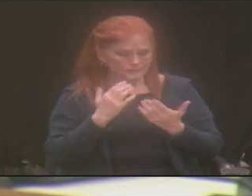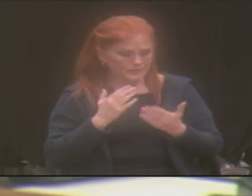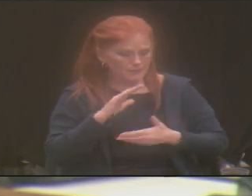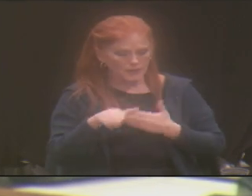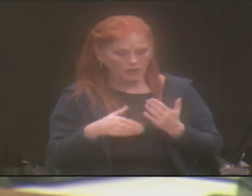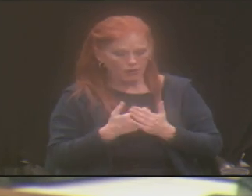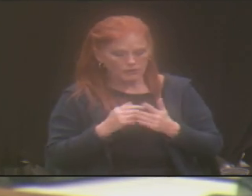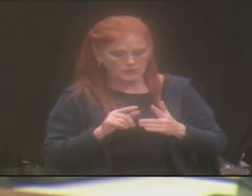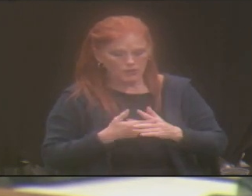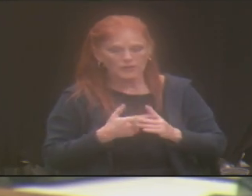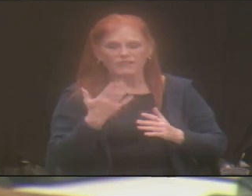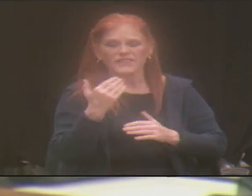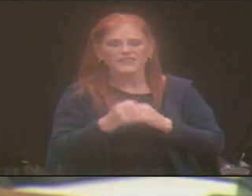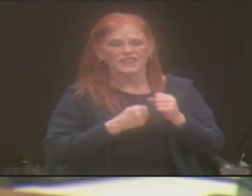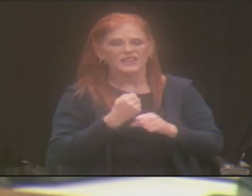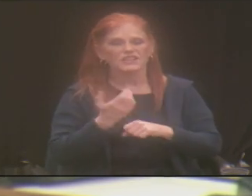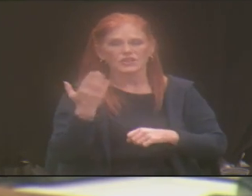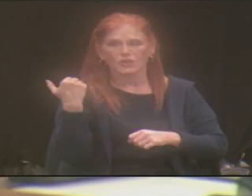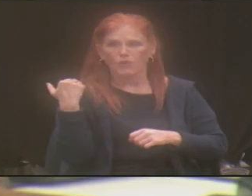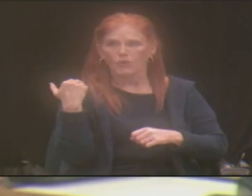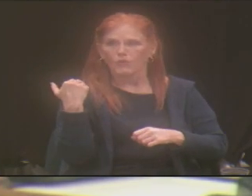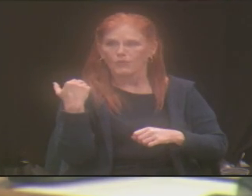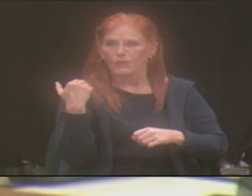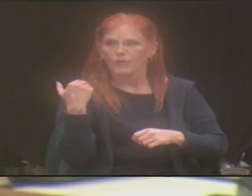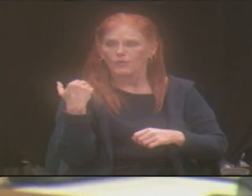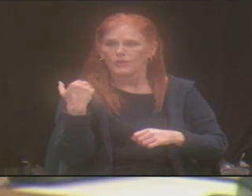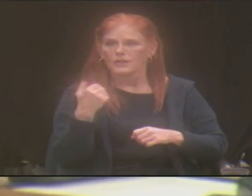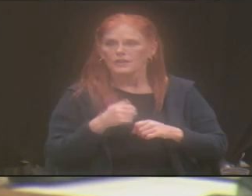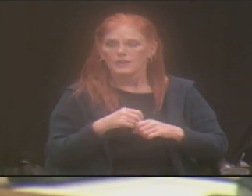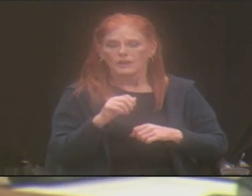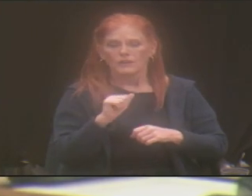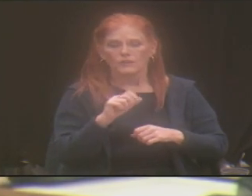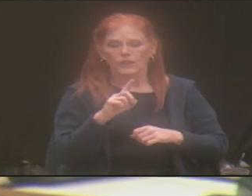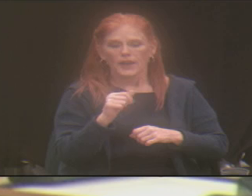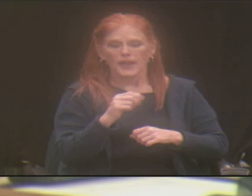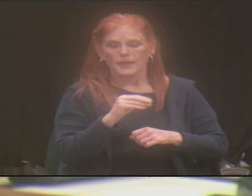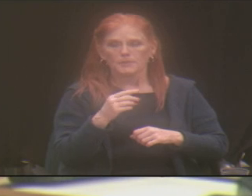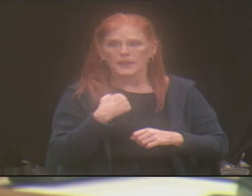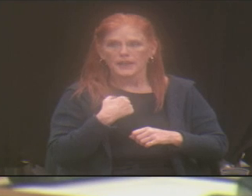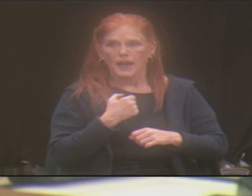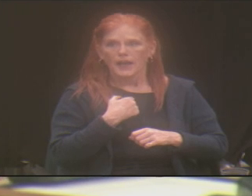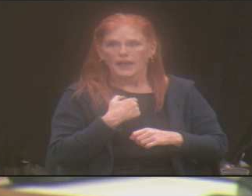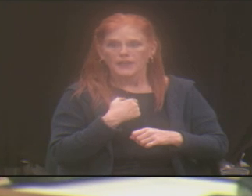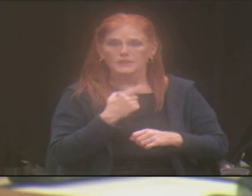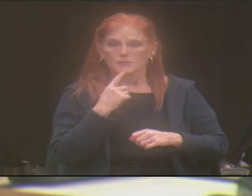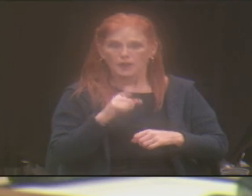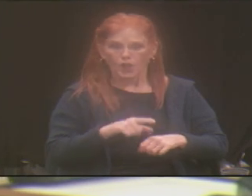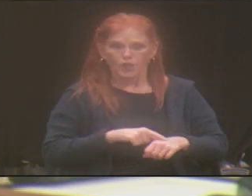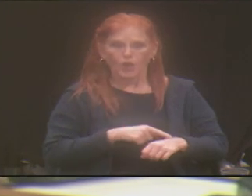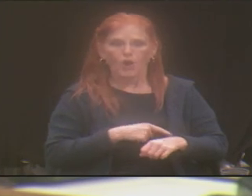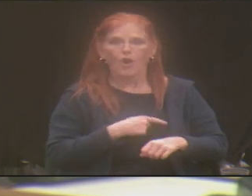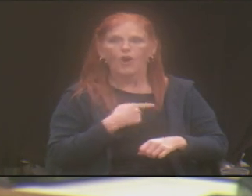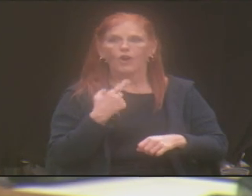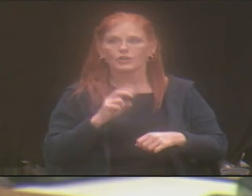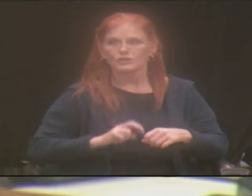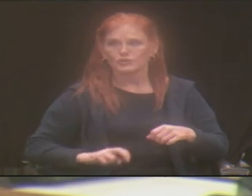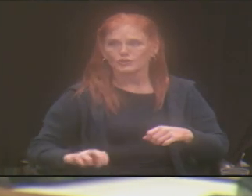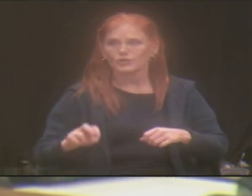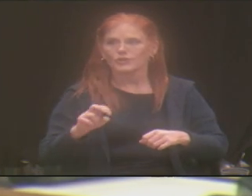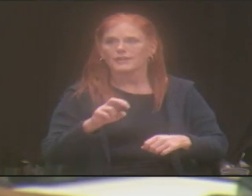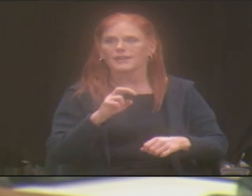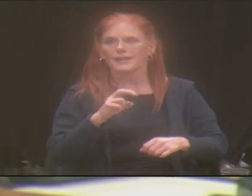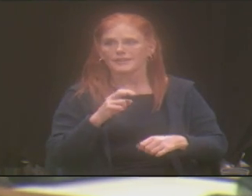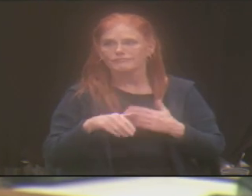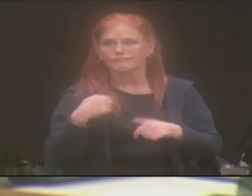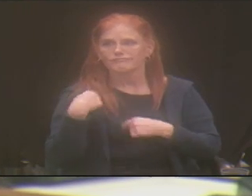began 15 years ago. So in that aspect, for Adam and I, this has been a very long journey. But I can appreciate